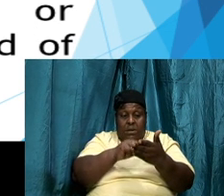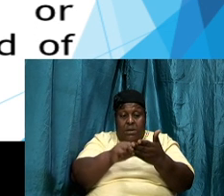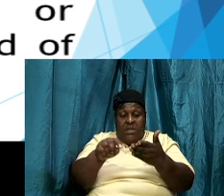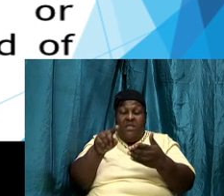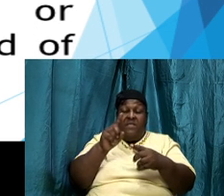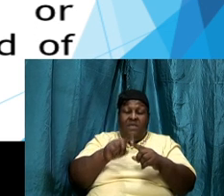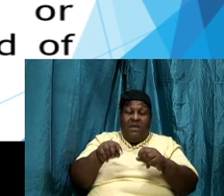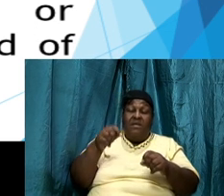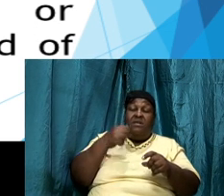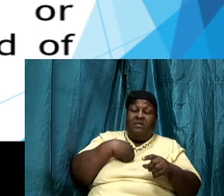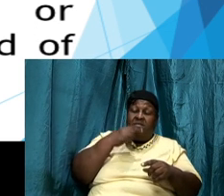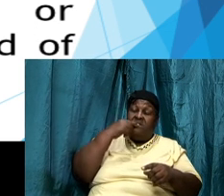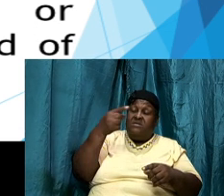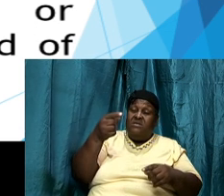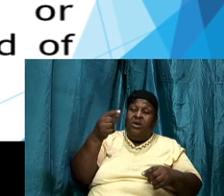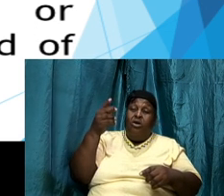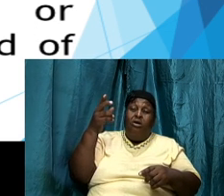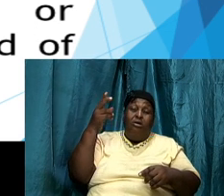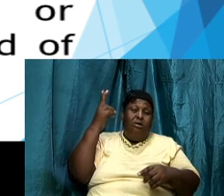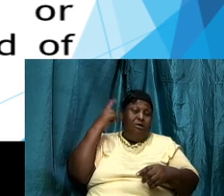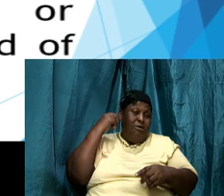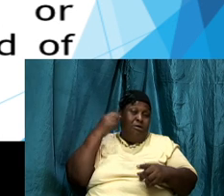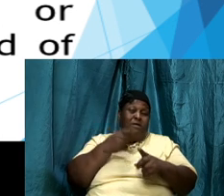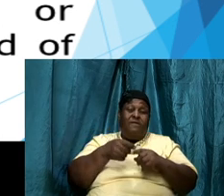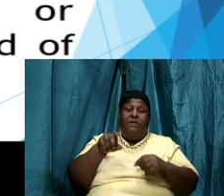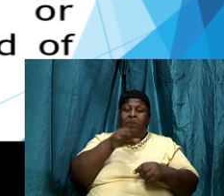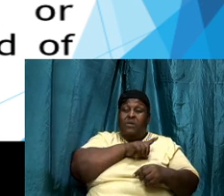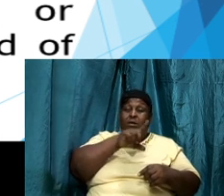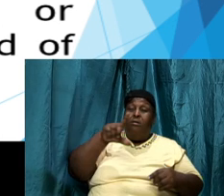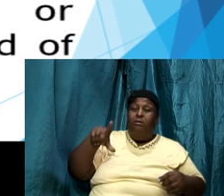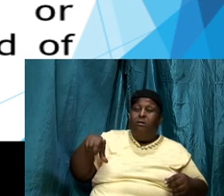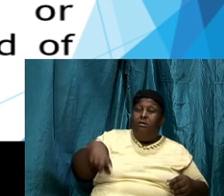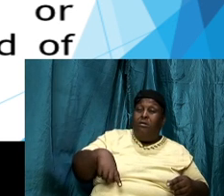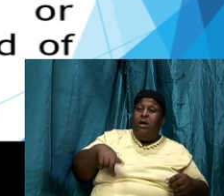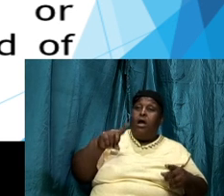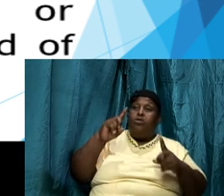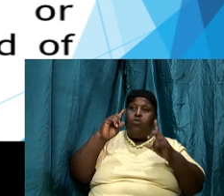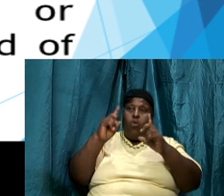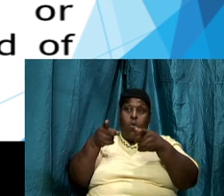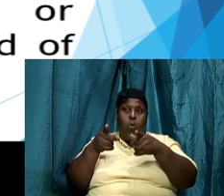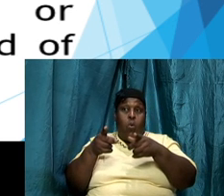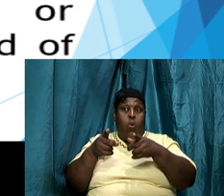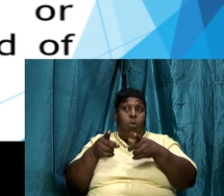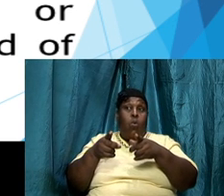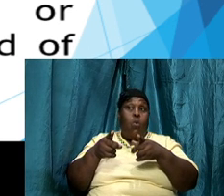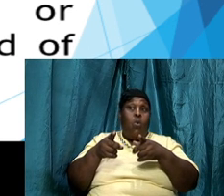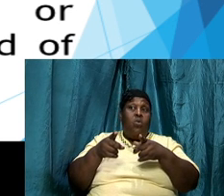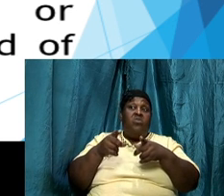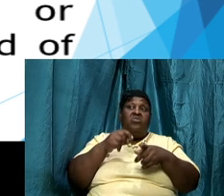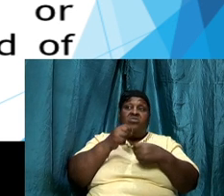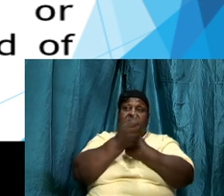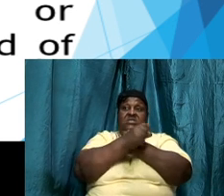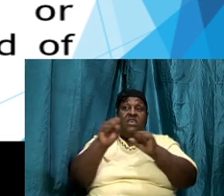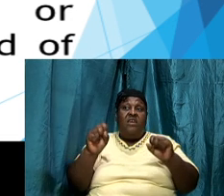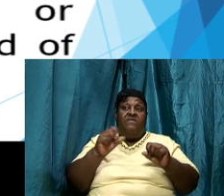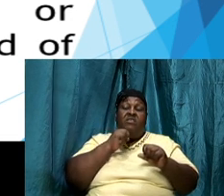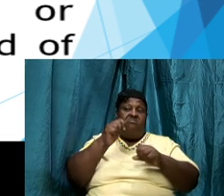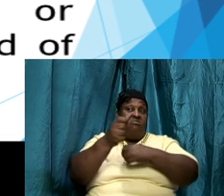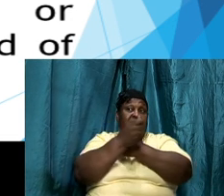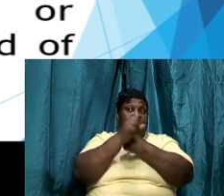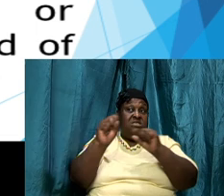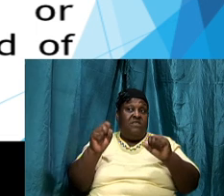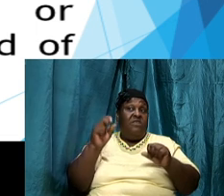heard from the Lord or we can go to a saint or an un-saved and say hear the word of the Lord it still happens